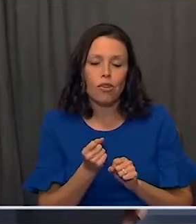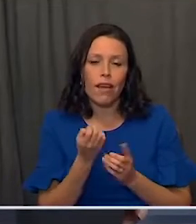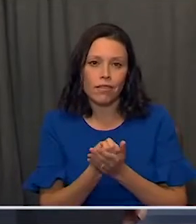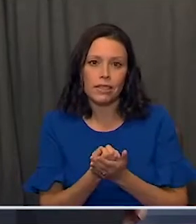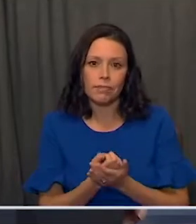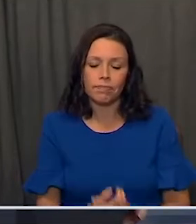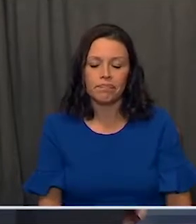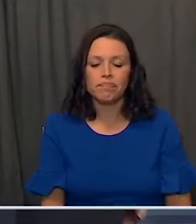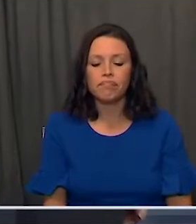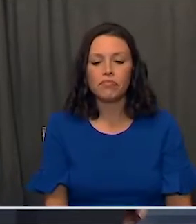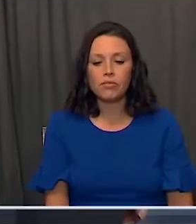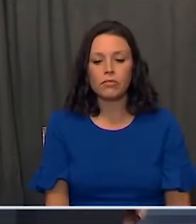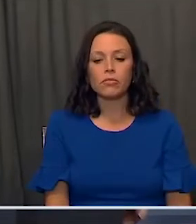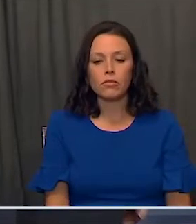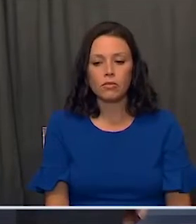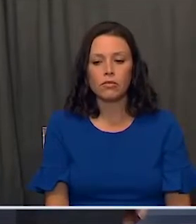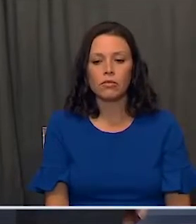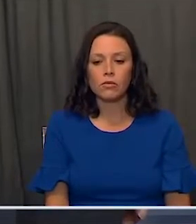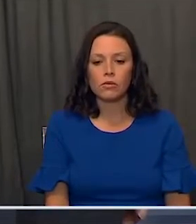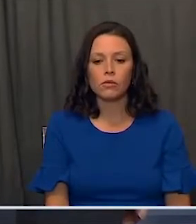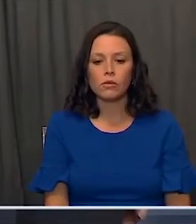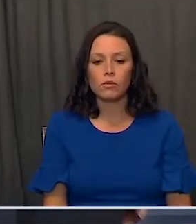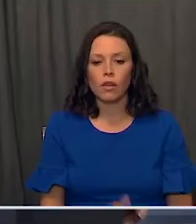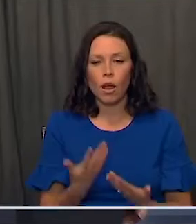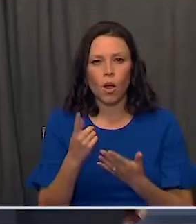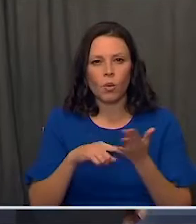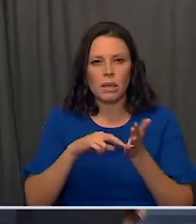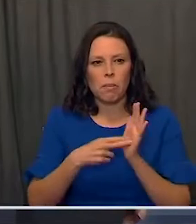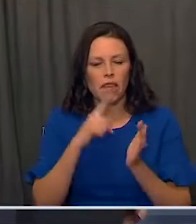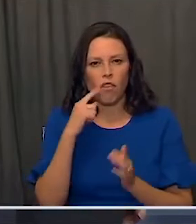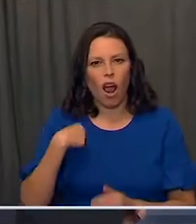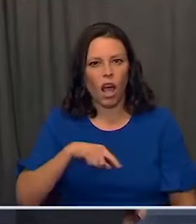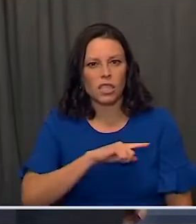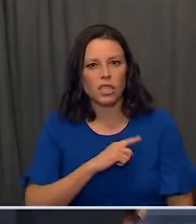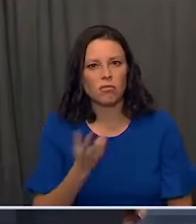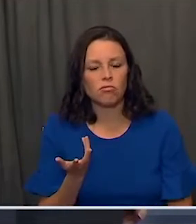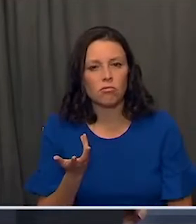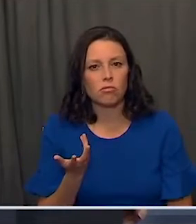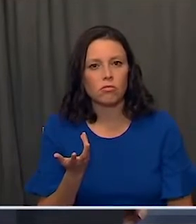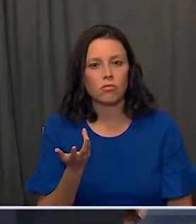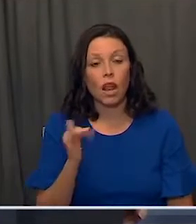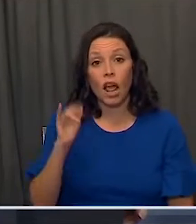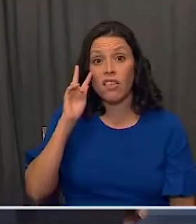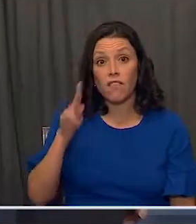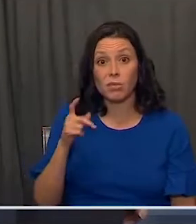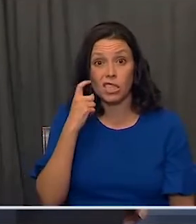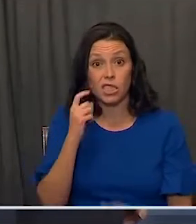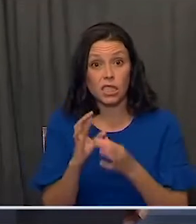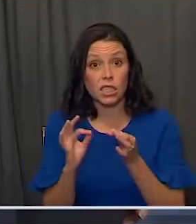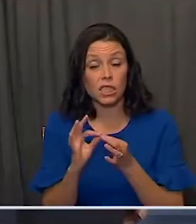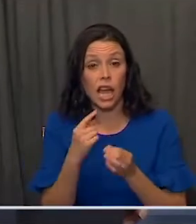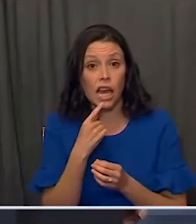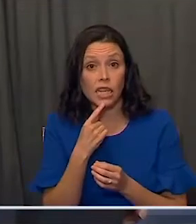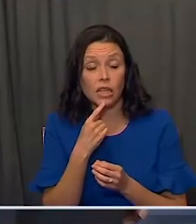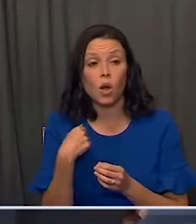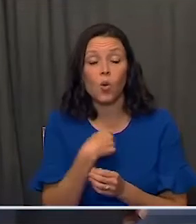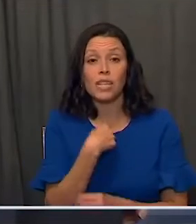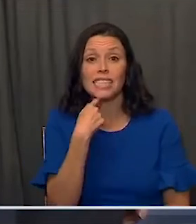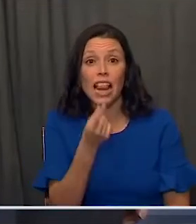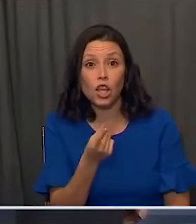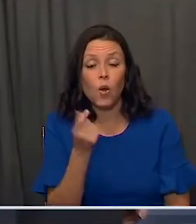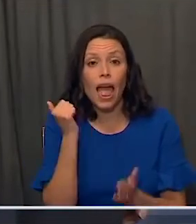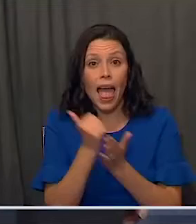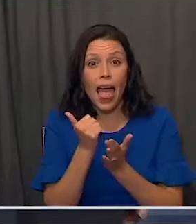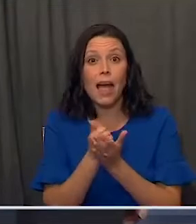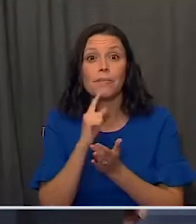Now, what does that mean for us? We now, as the vice president said, are telling you that